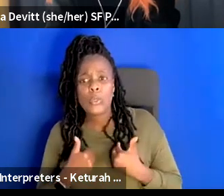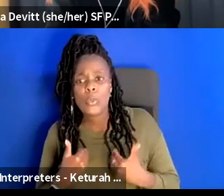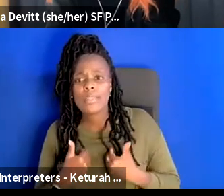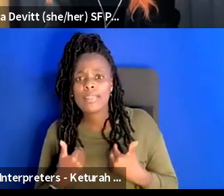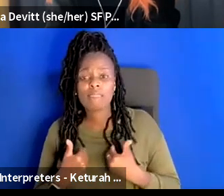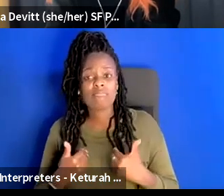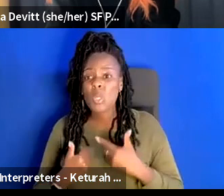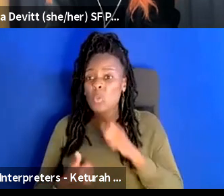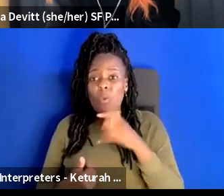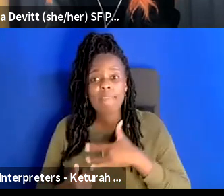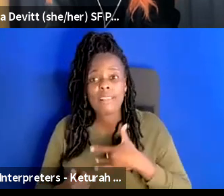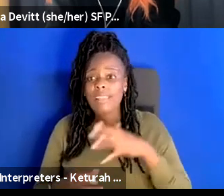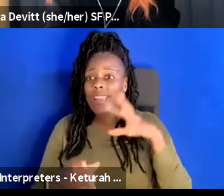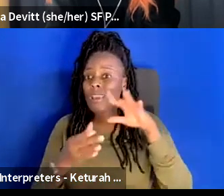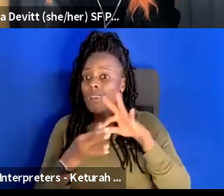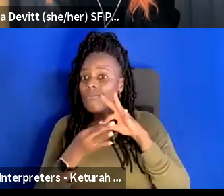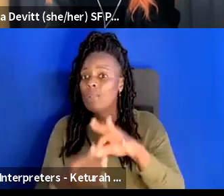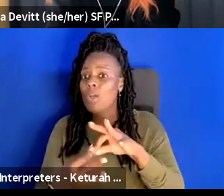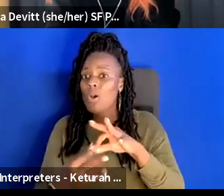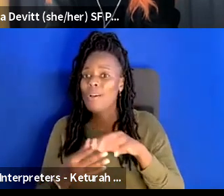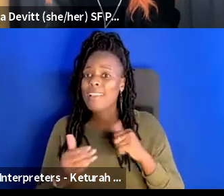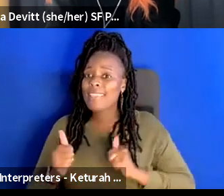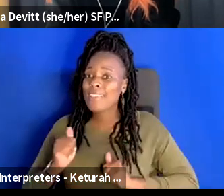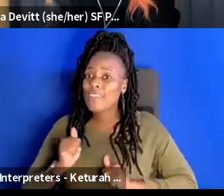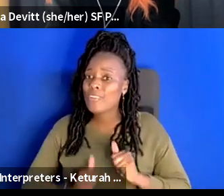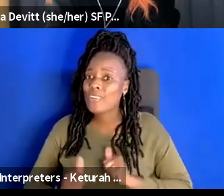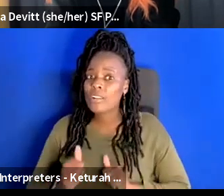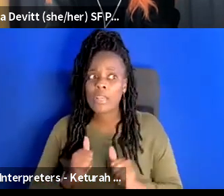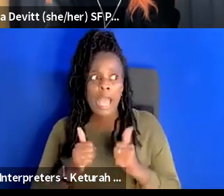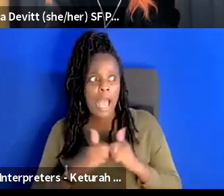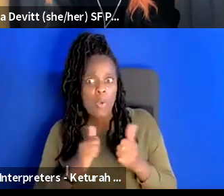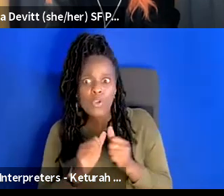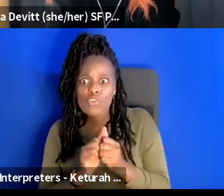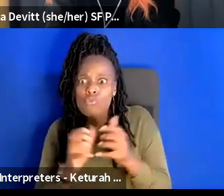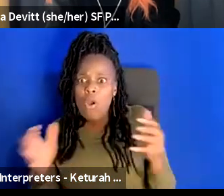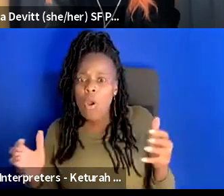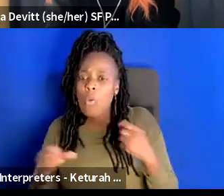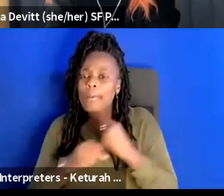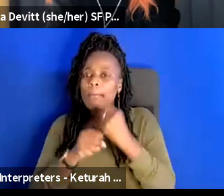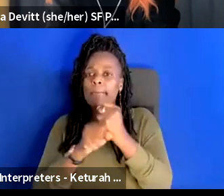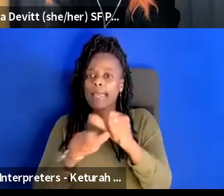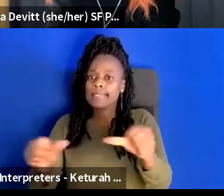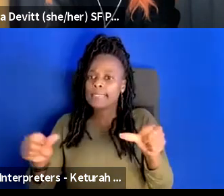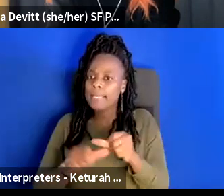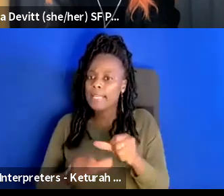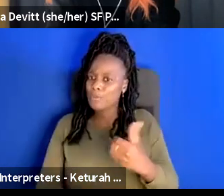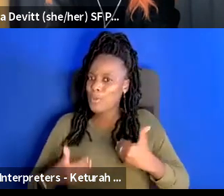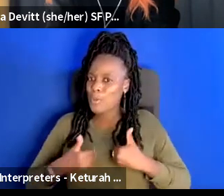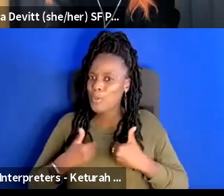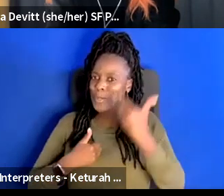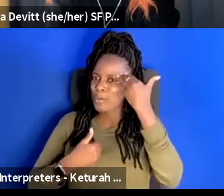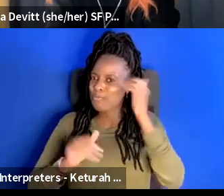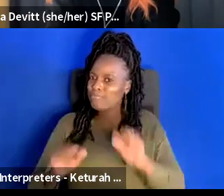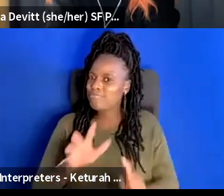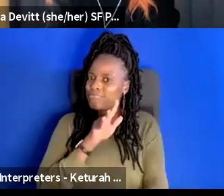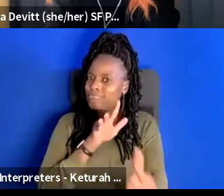belong in the theater that's how theater that's lives that's how it grows is we need to create spaces where youth know that they can come and be